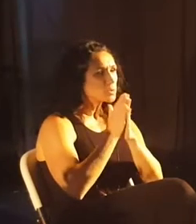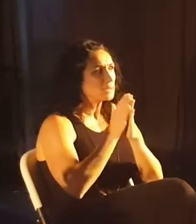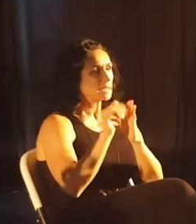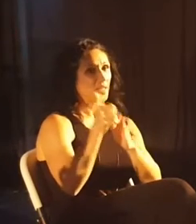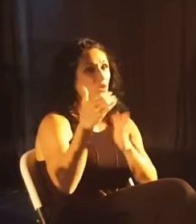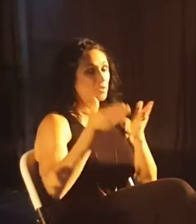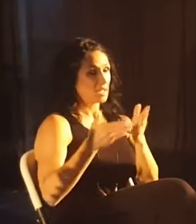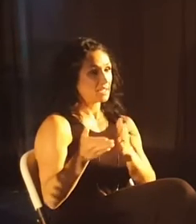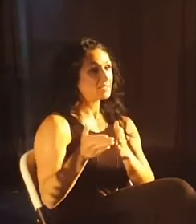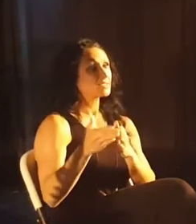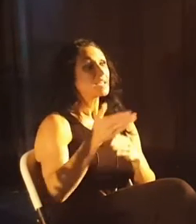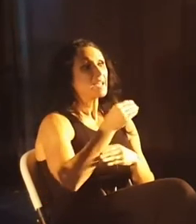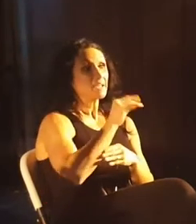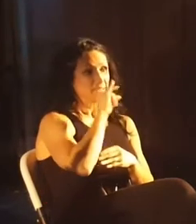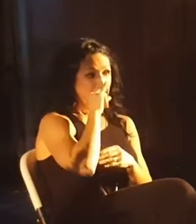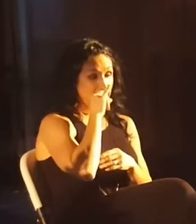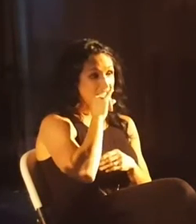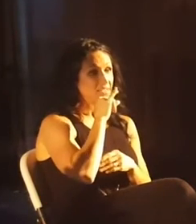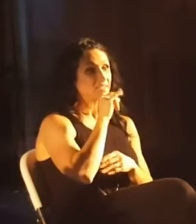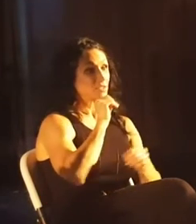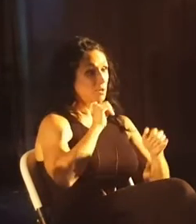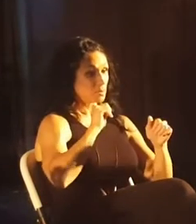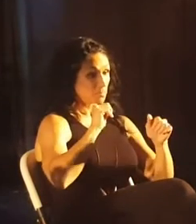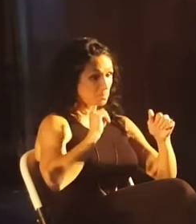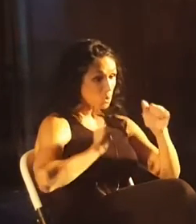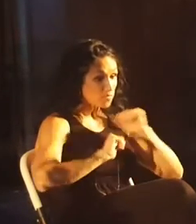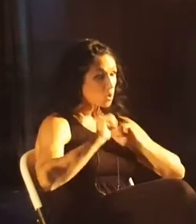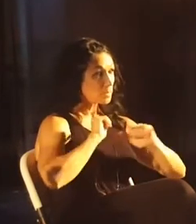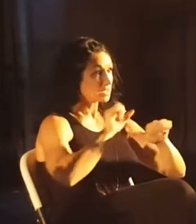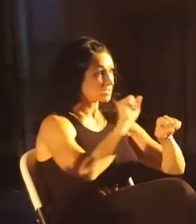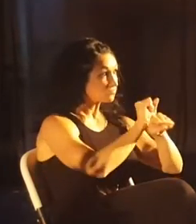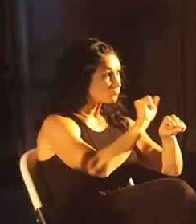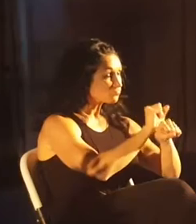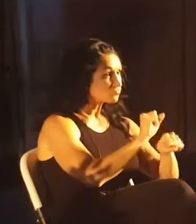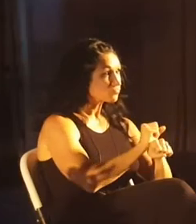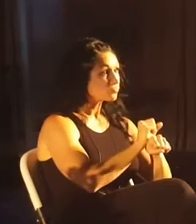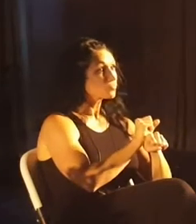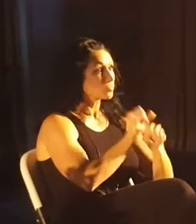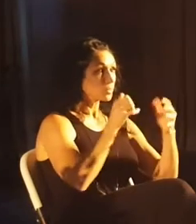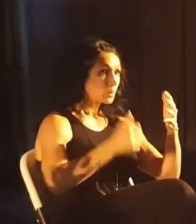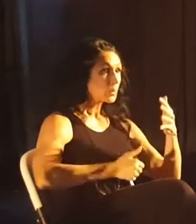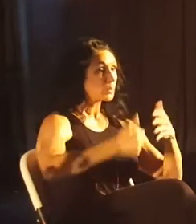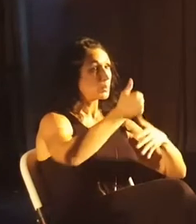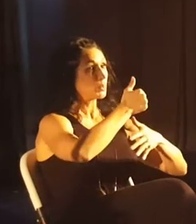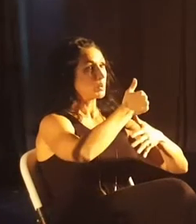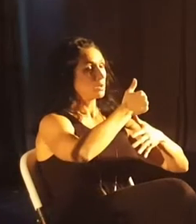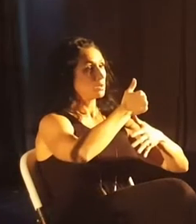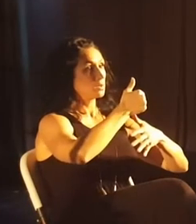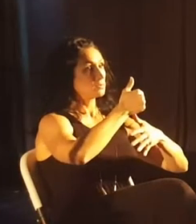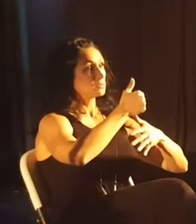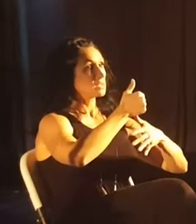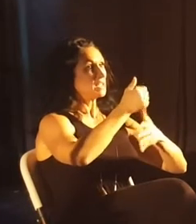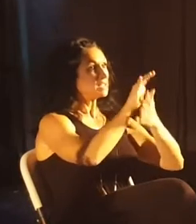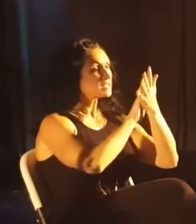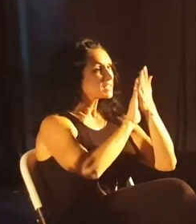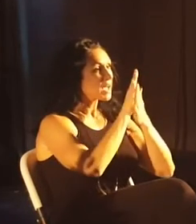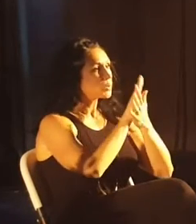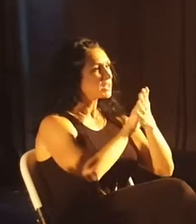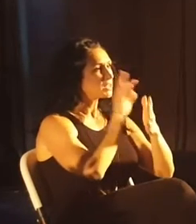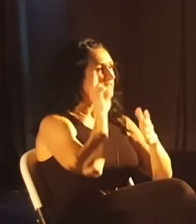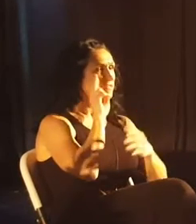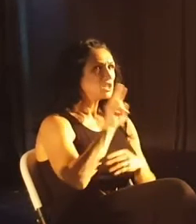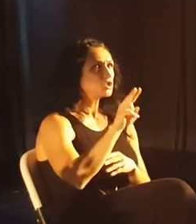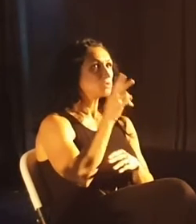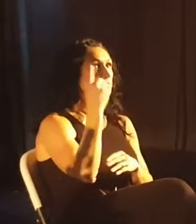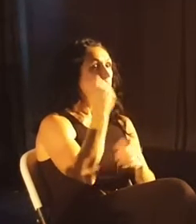have put our kids' performance on the field or in school. We put that into the seat of supremacy. And it's clouding our vision for everything else.